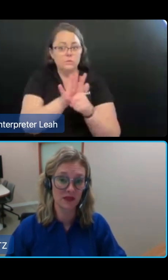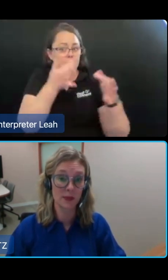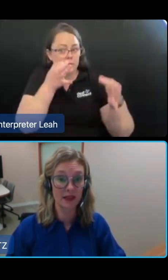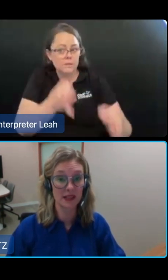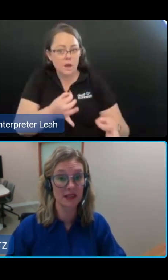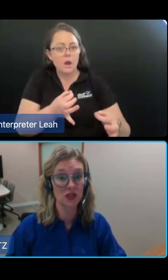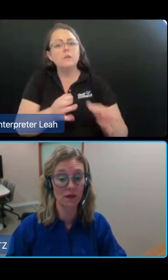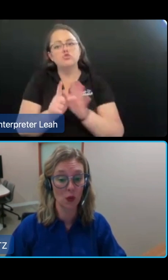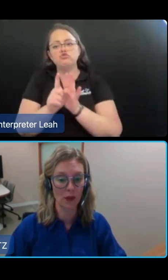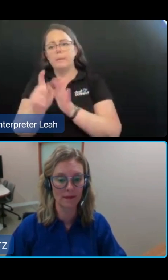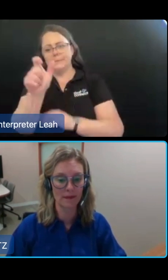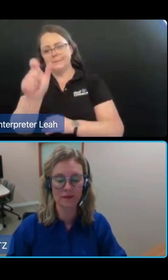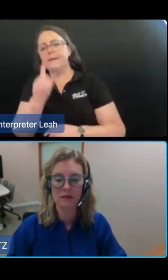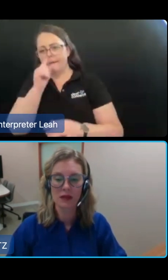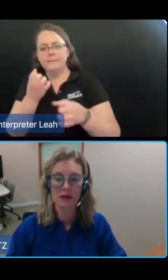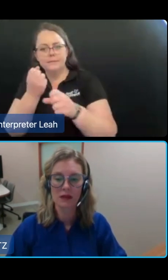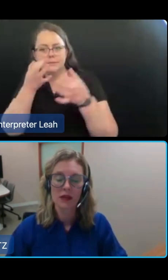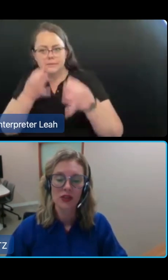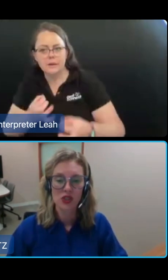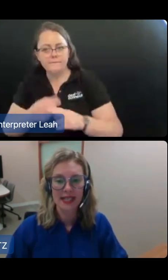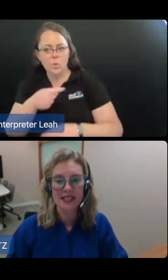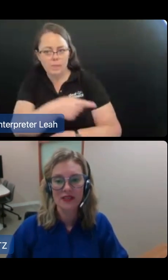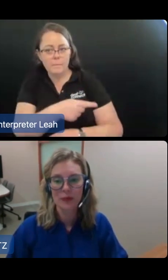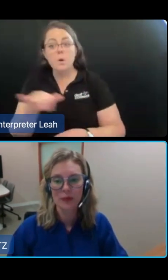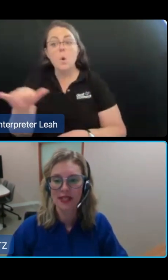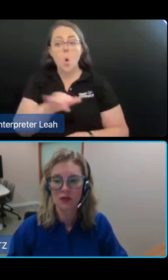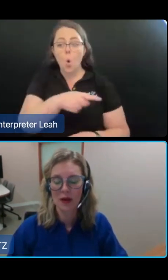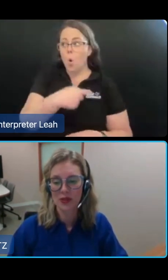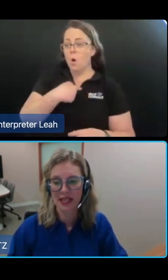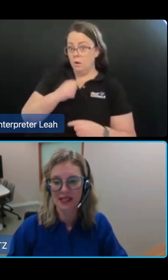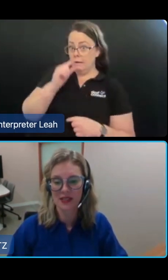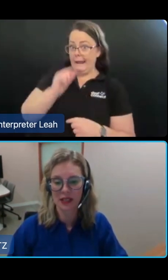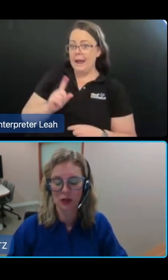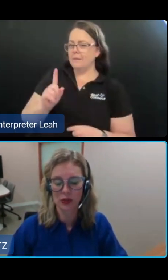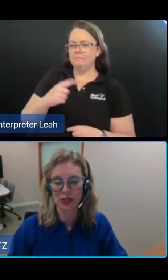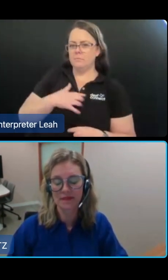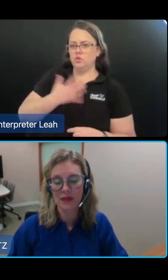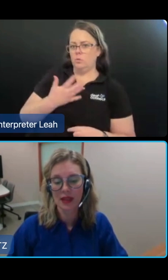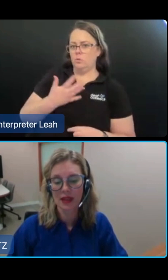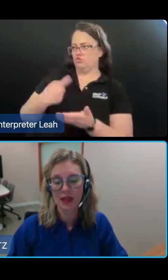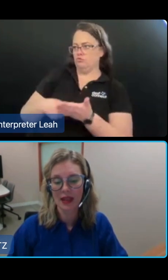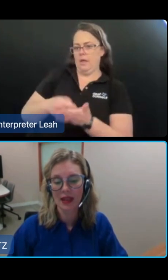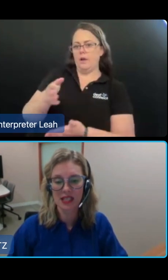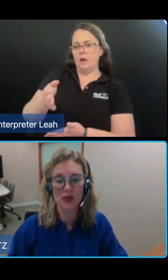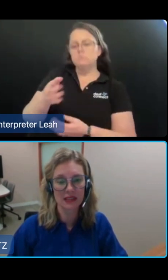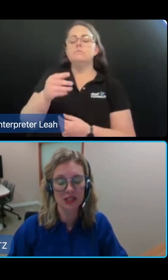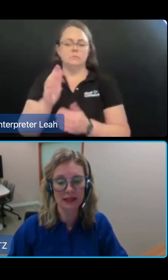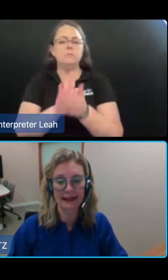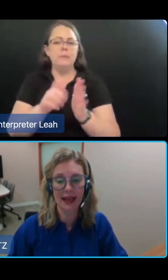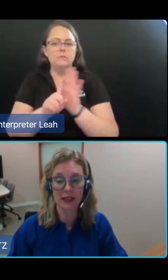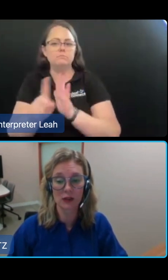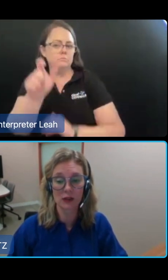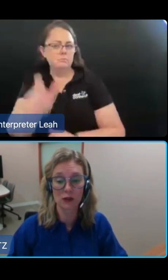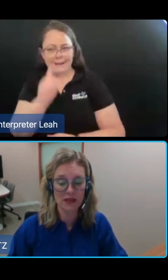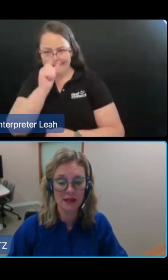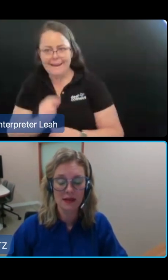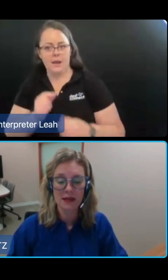representative to make the decision for them. The duties of supporters and representatives include acting honestly, diligently,